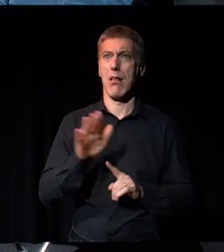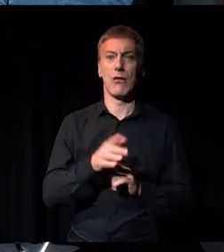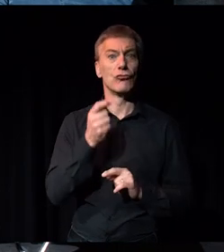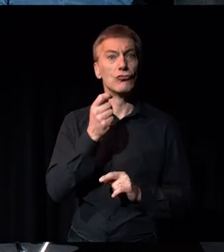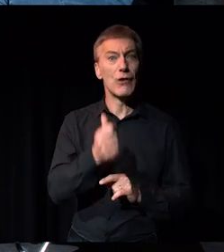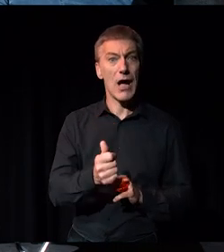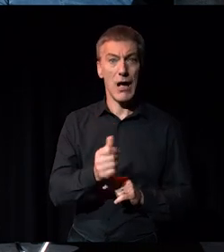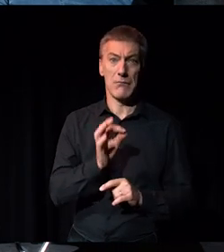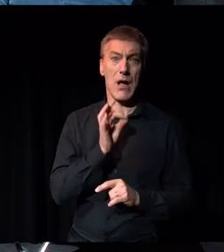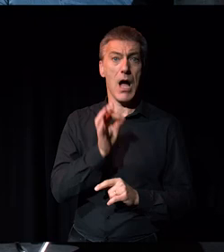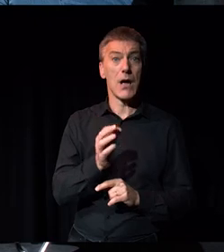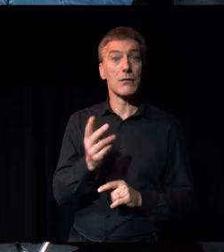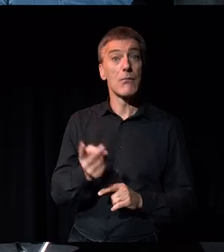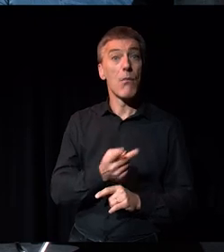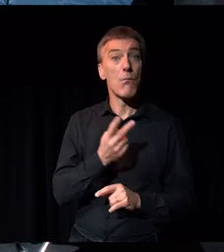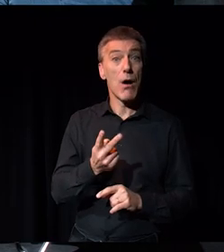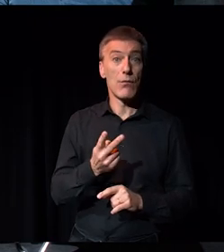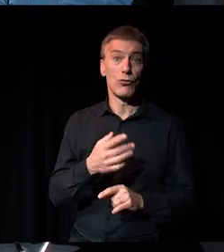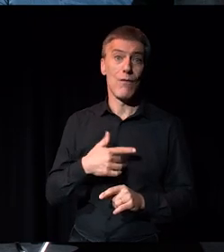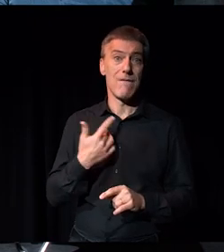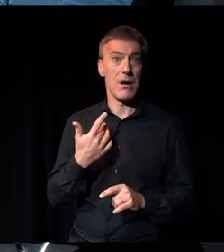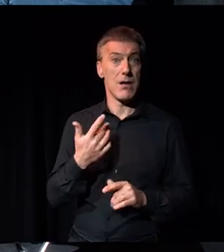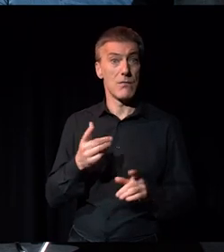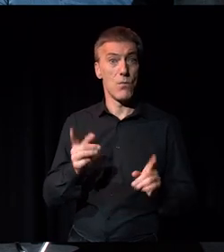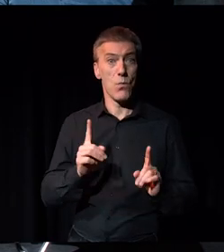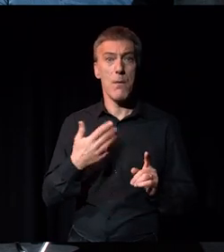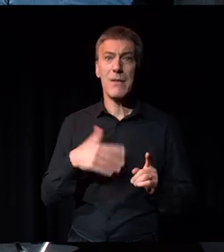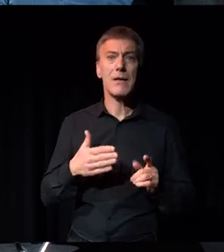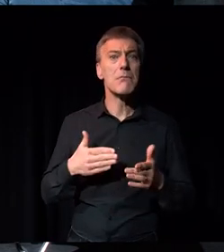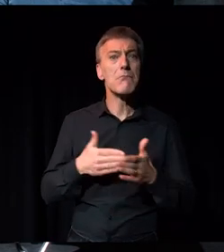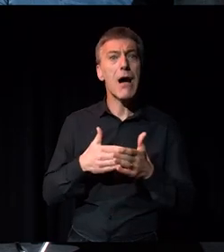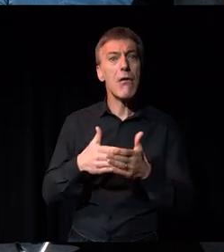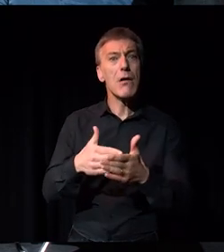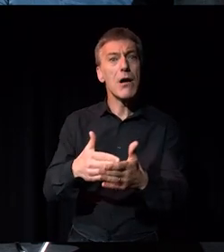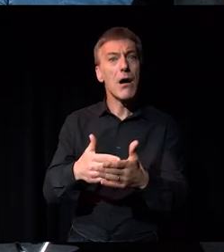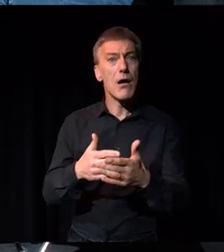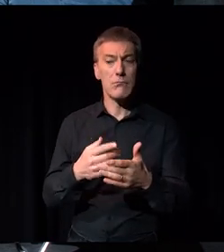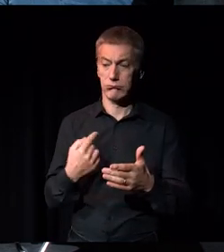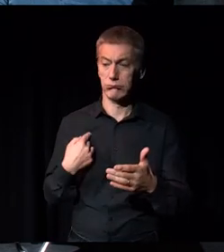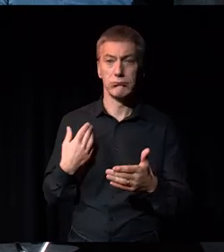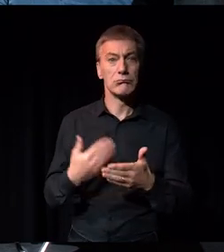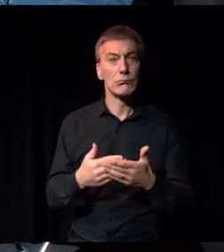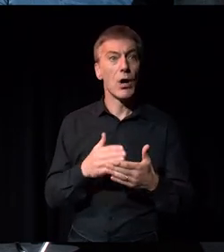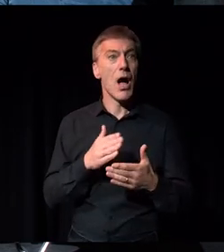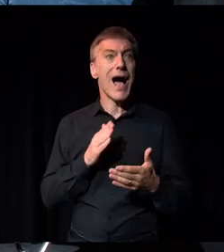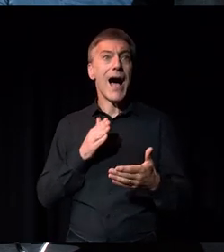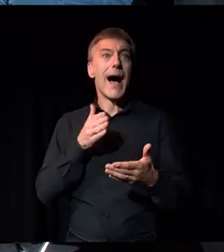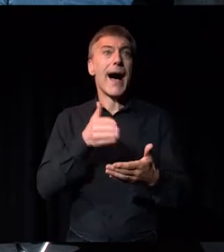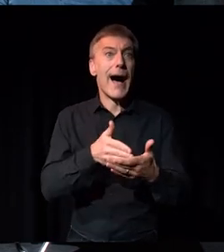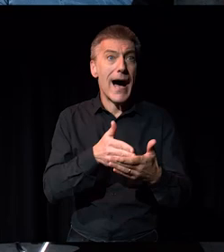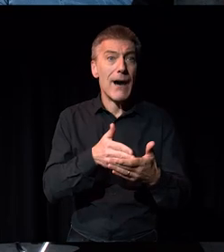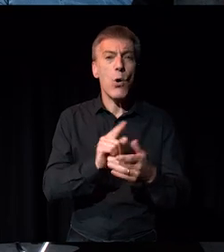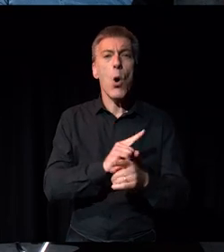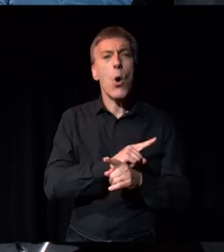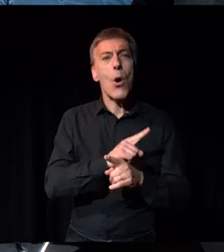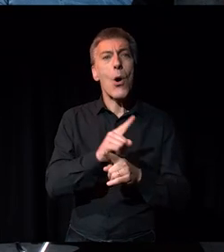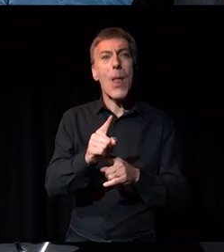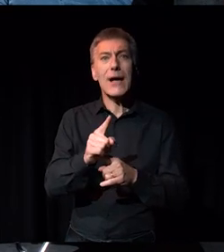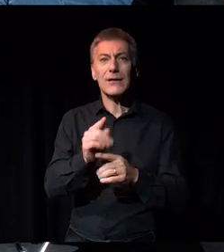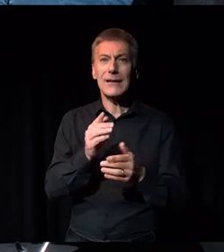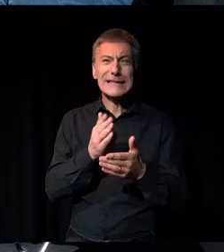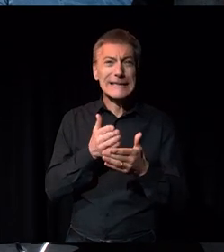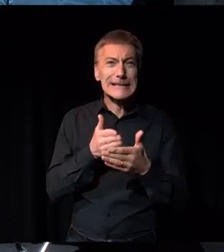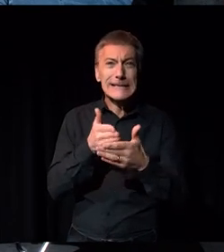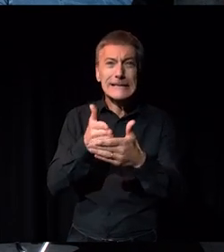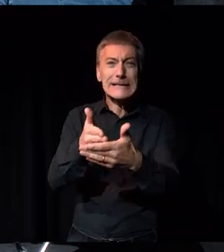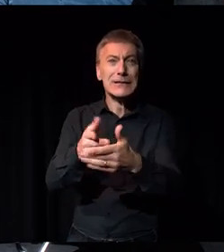both of you what the barriers that you encountered either at first point of access or later in your journey whilst you